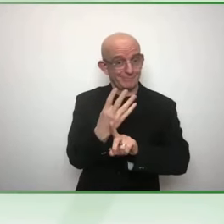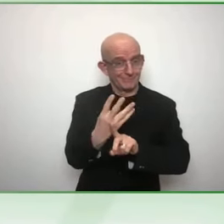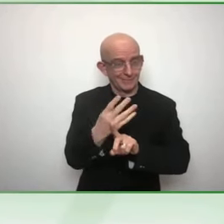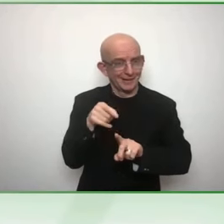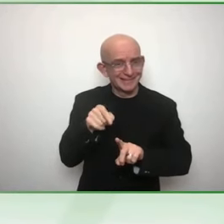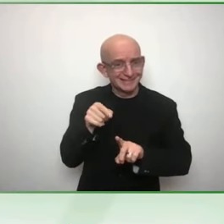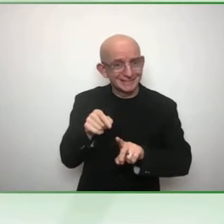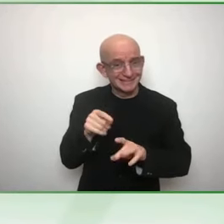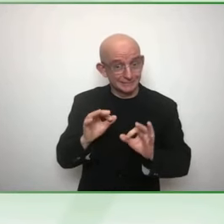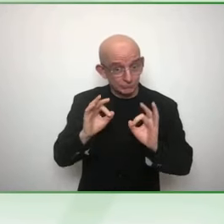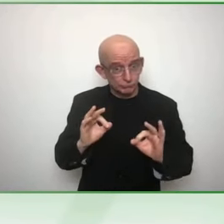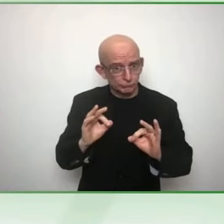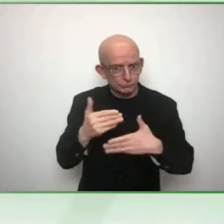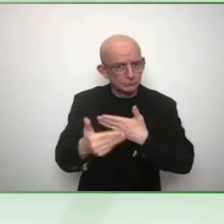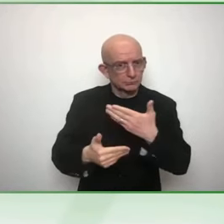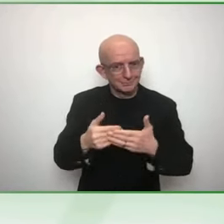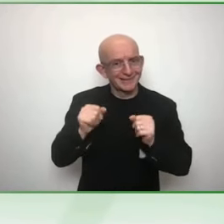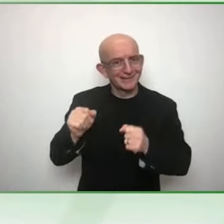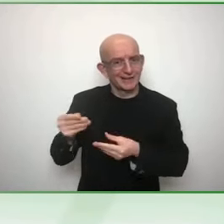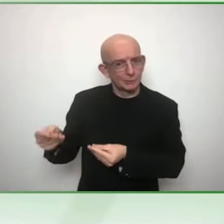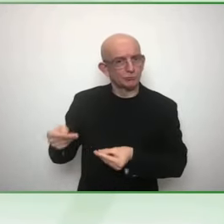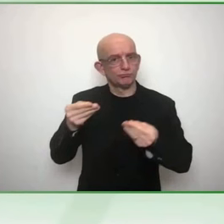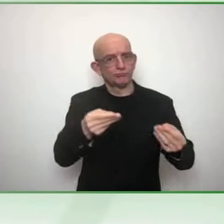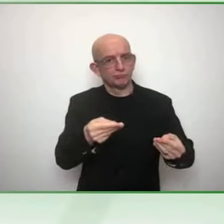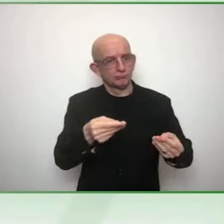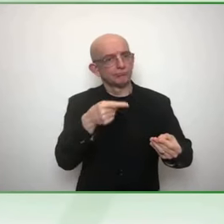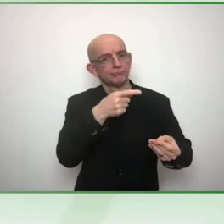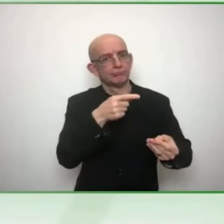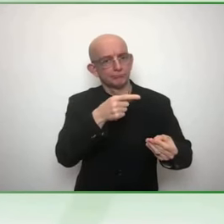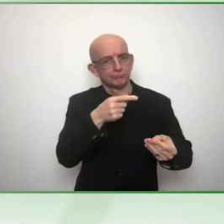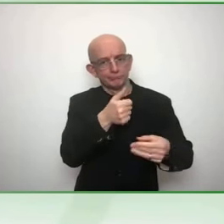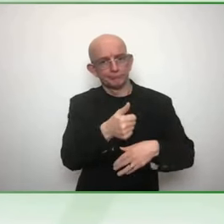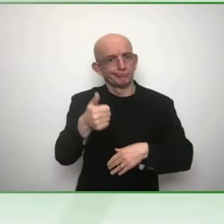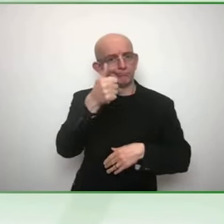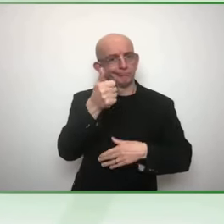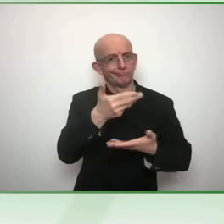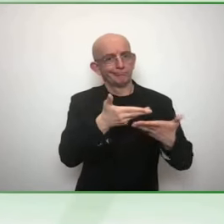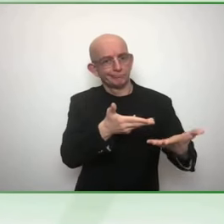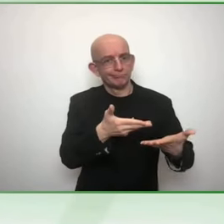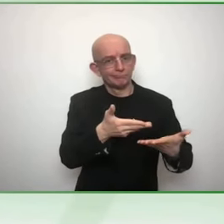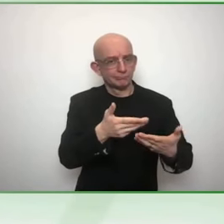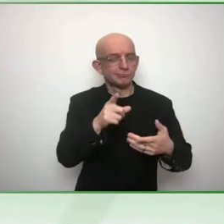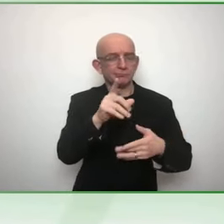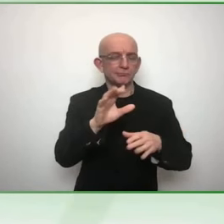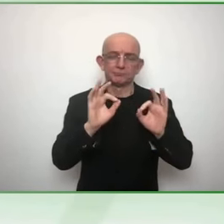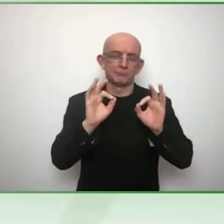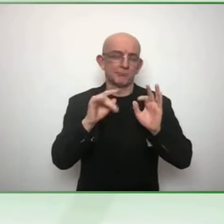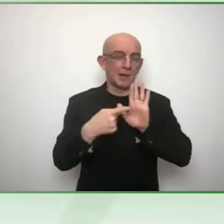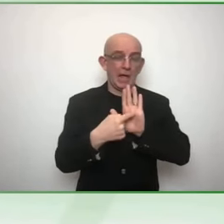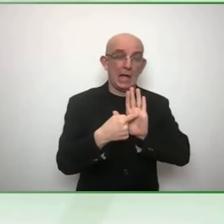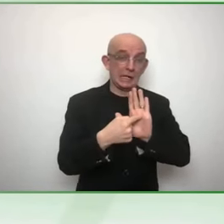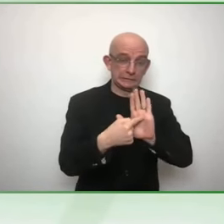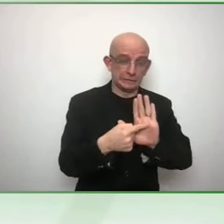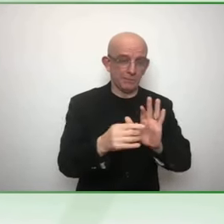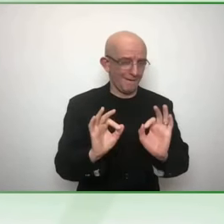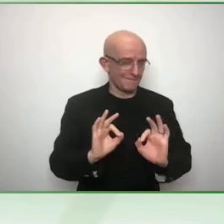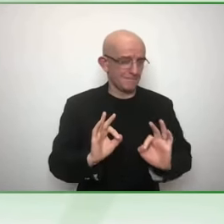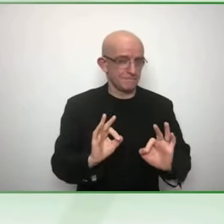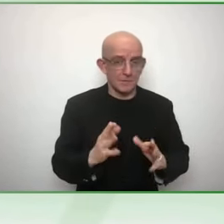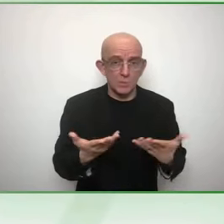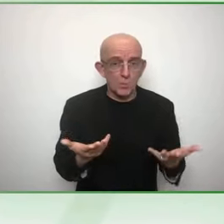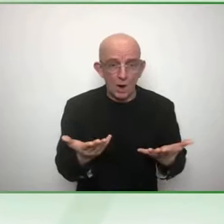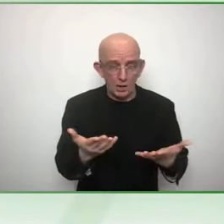is kind of lagging behind, is the data on employment. But I'm so sure that there are ILO colleagues there who can talk about it more.